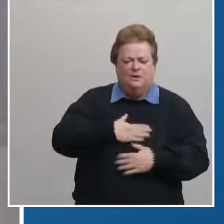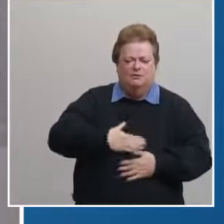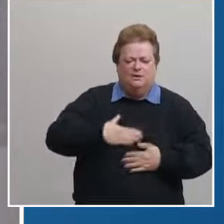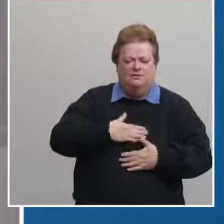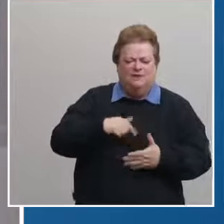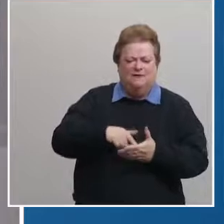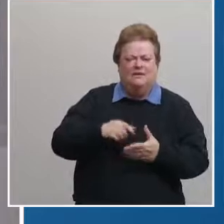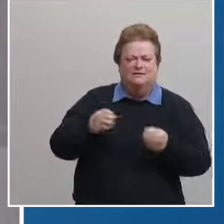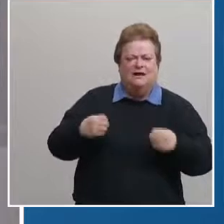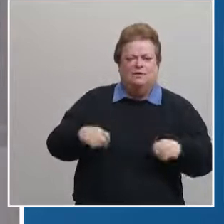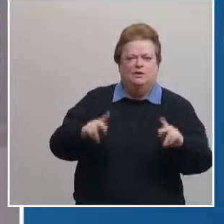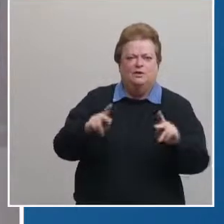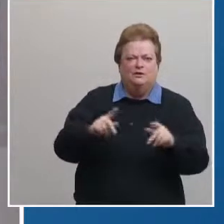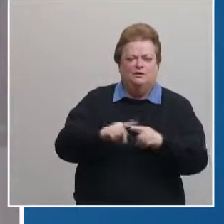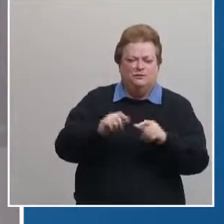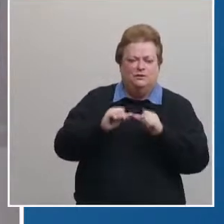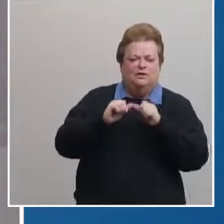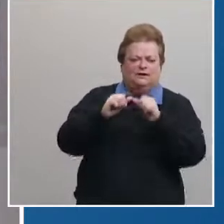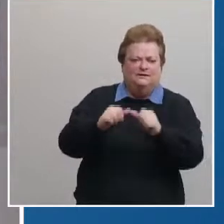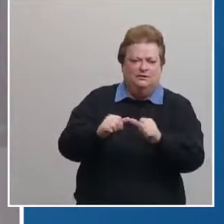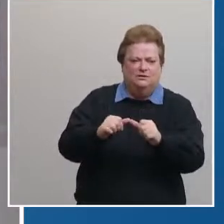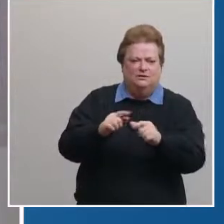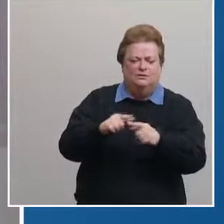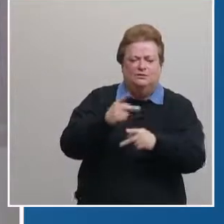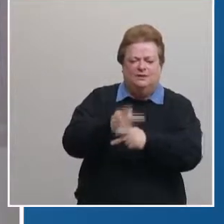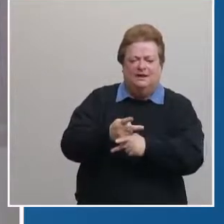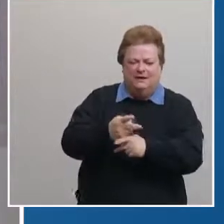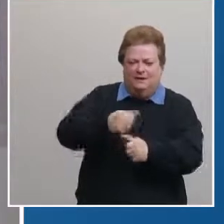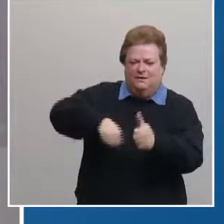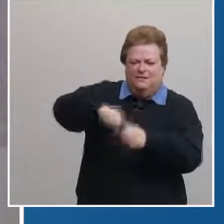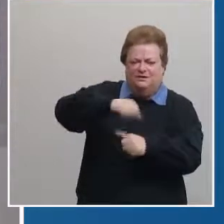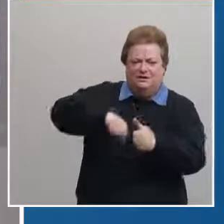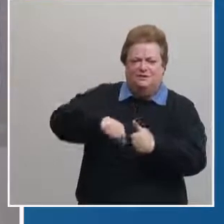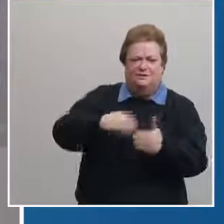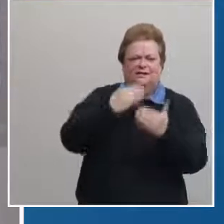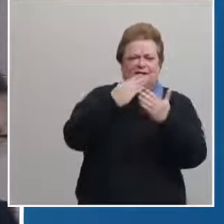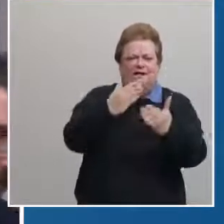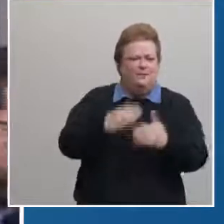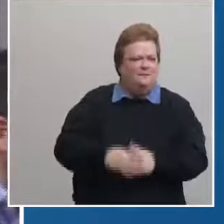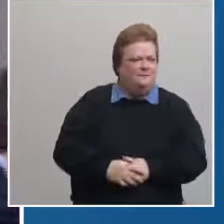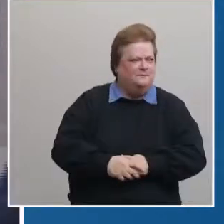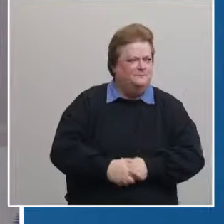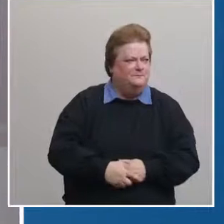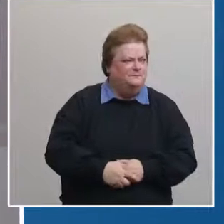the opportunity to continue to uh take care of each other's health thank you